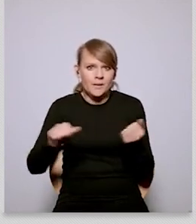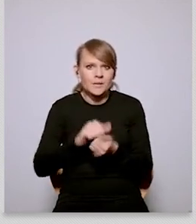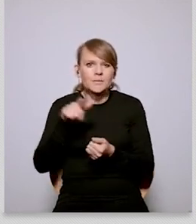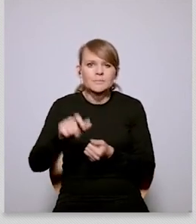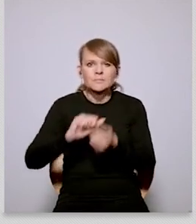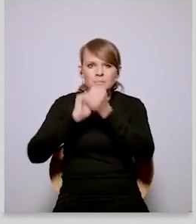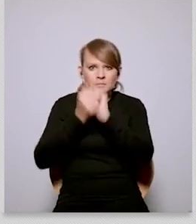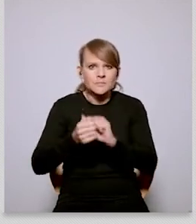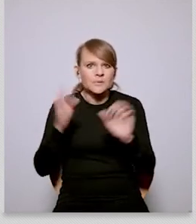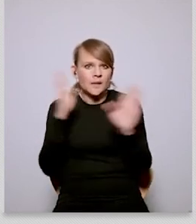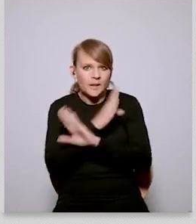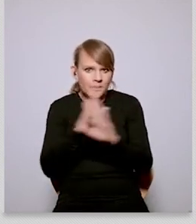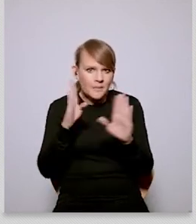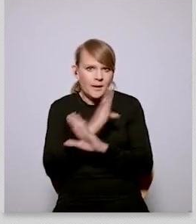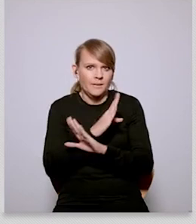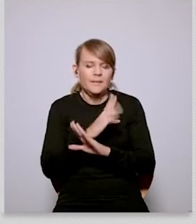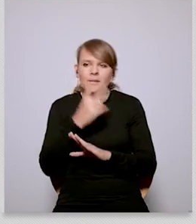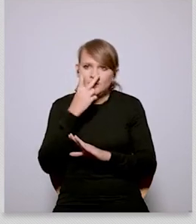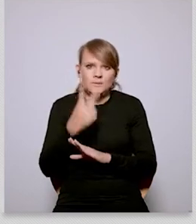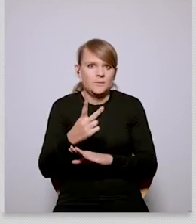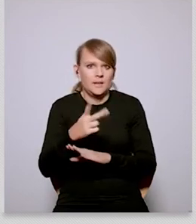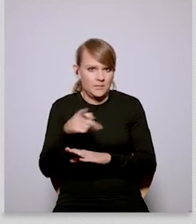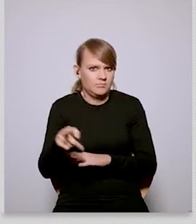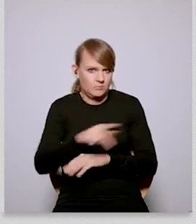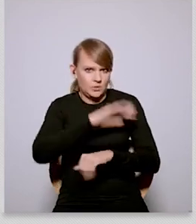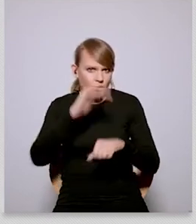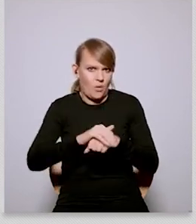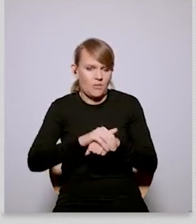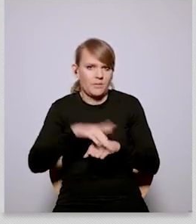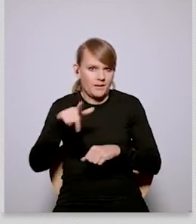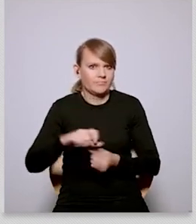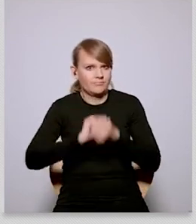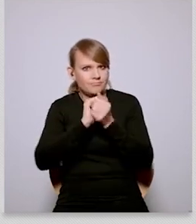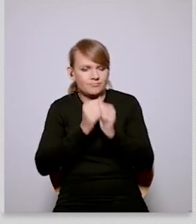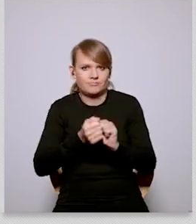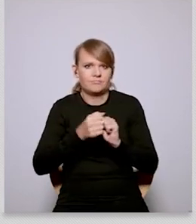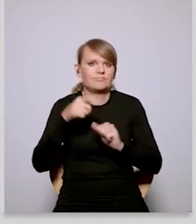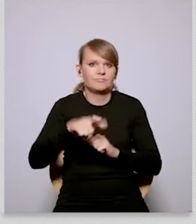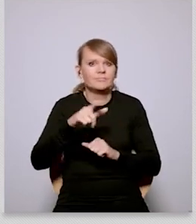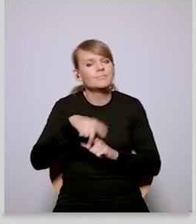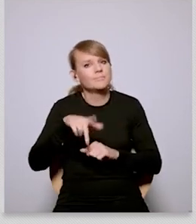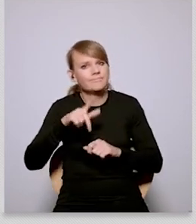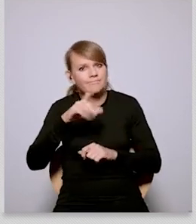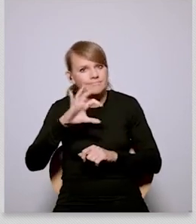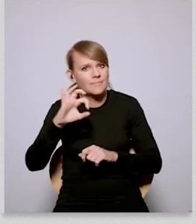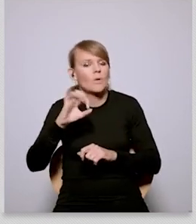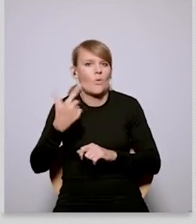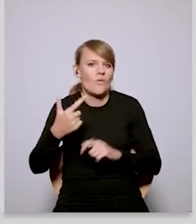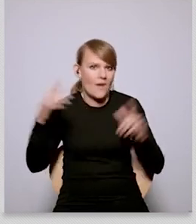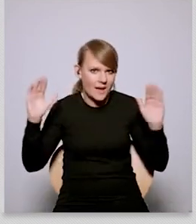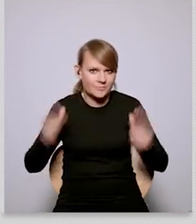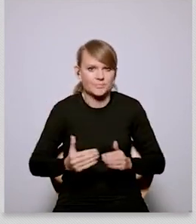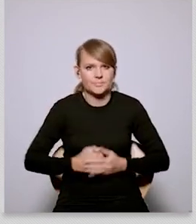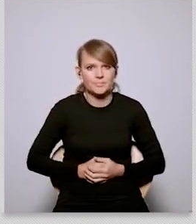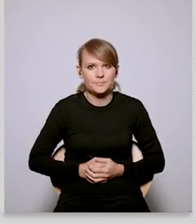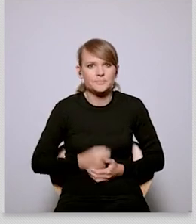for europeans in terms of our energy dependencies in terms of our um our tech relationships um in terms of um